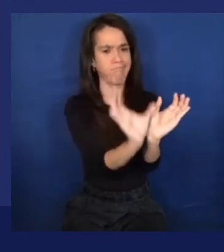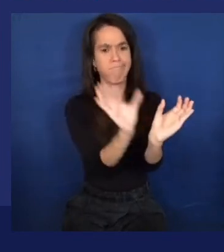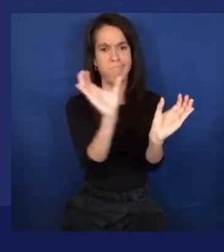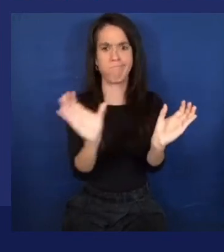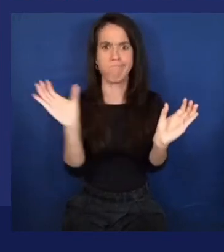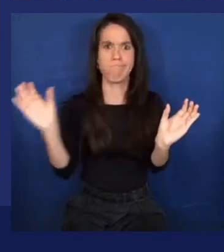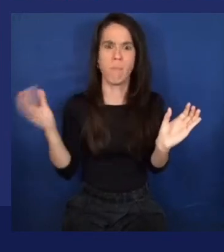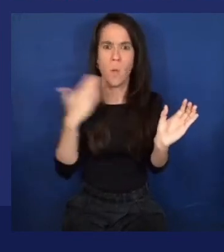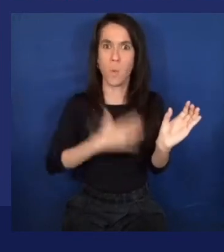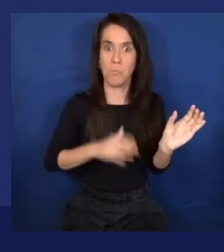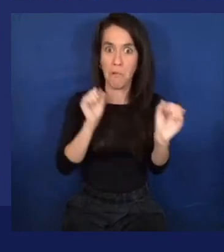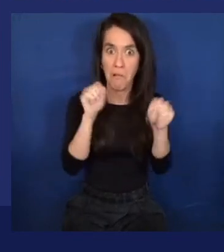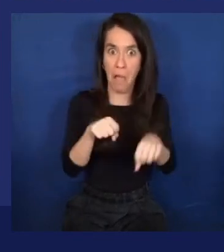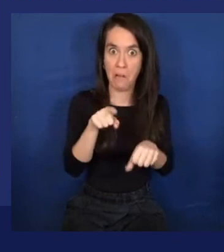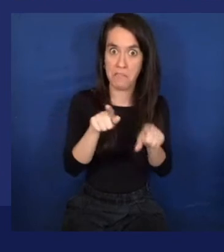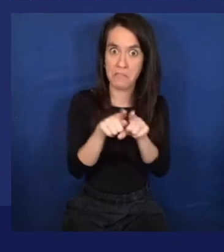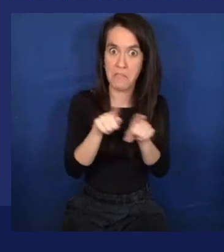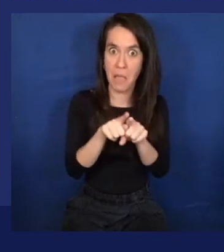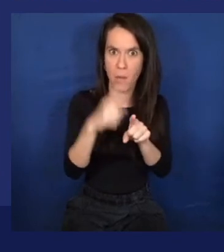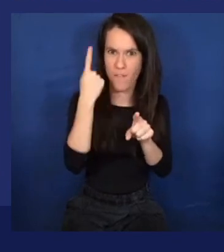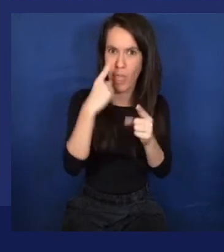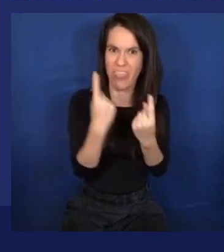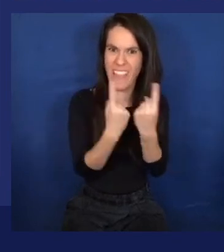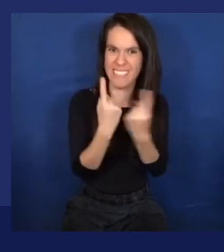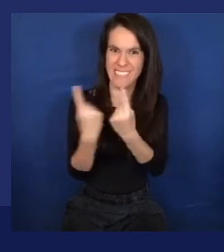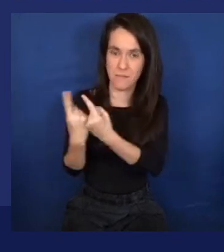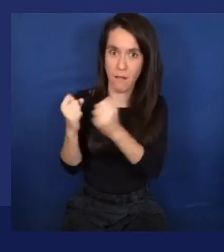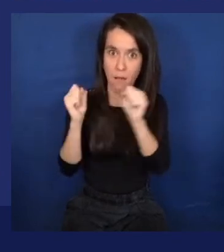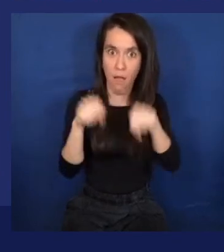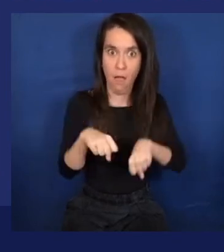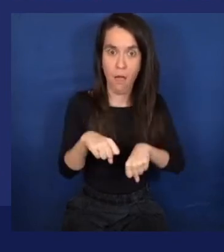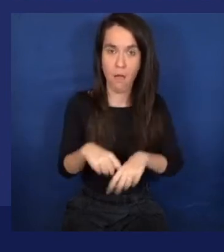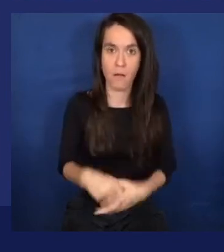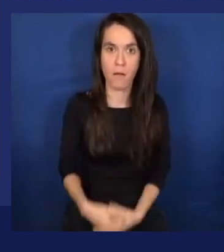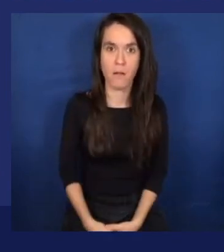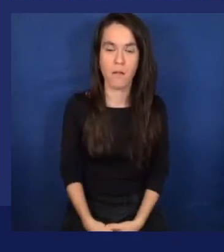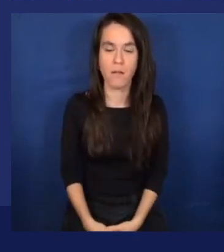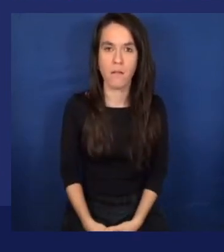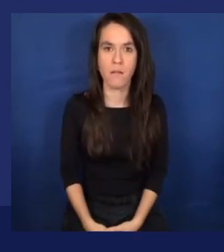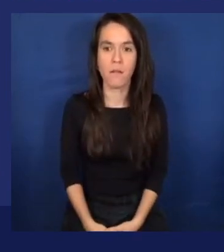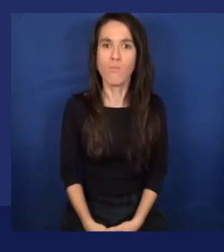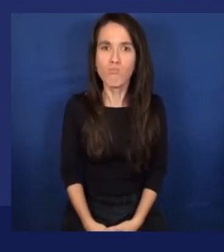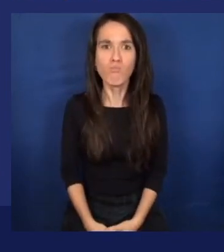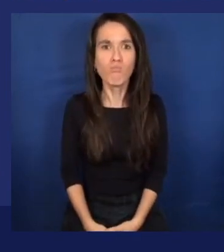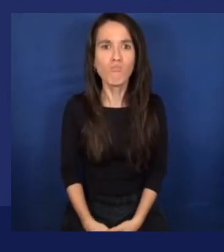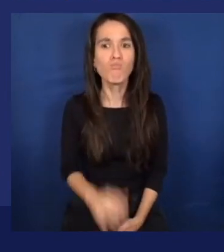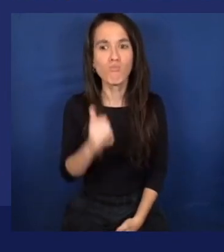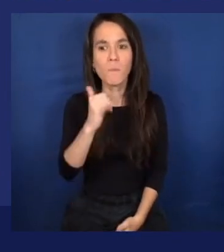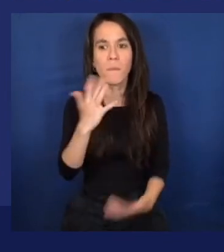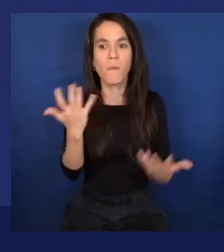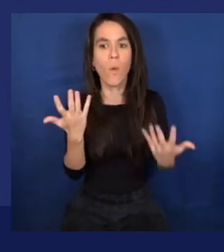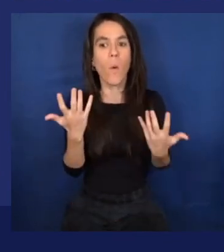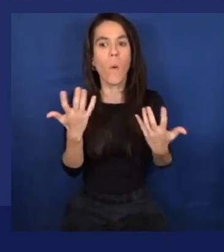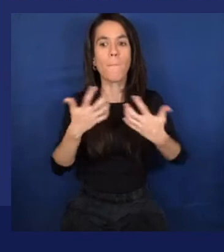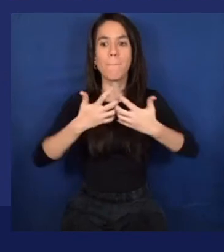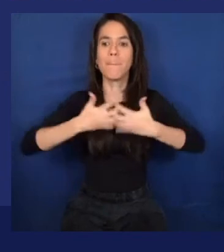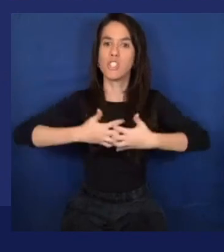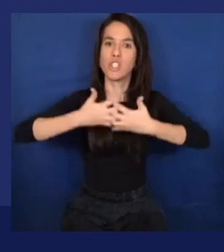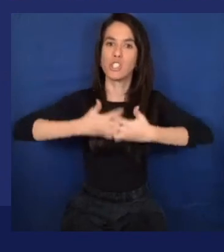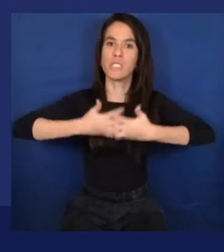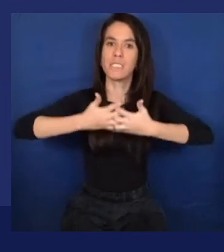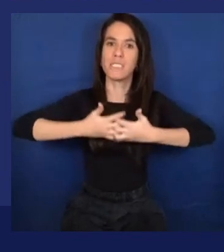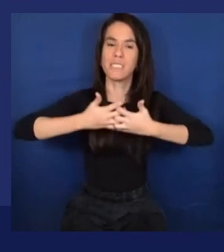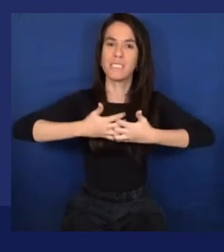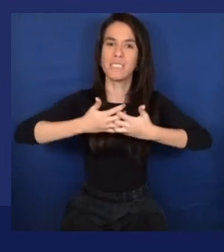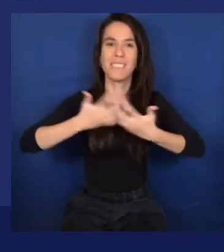I see. Or think about a machine, for example, that has different